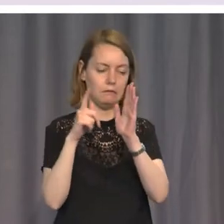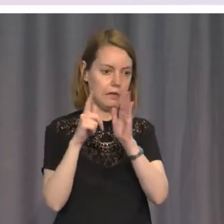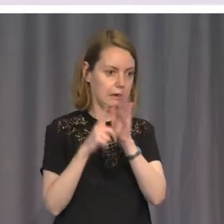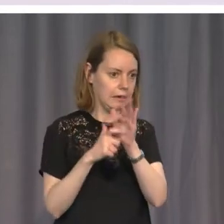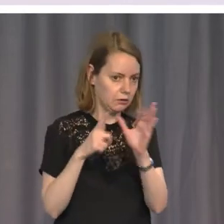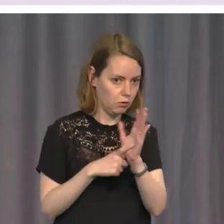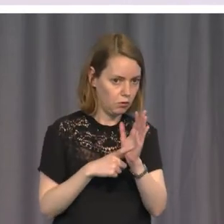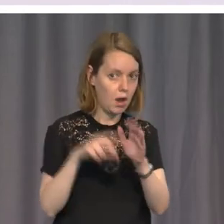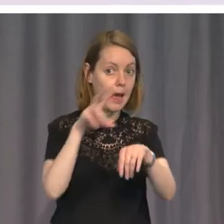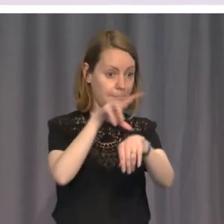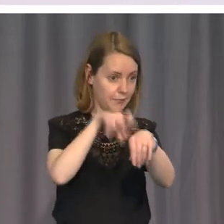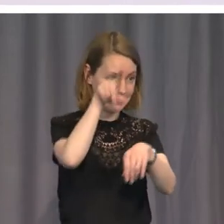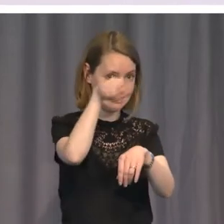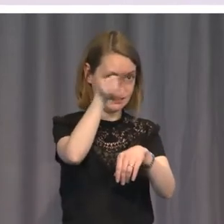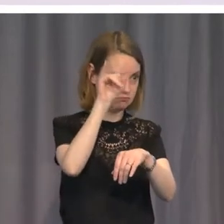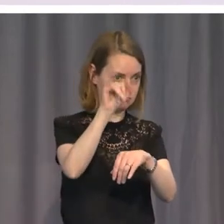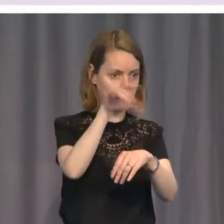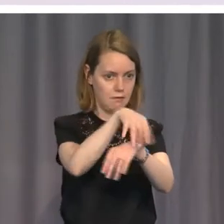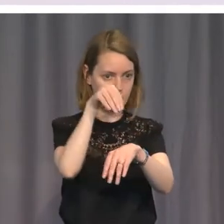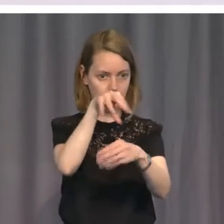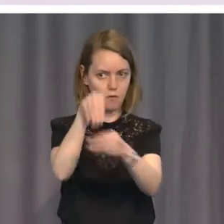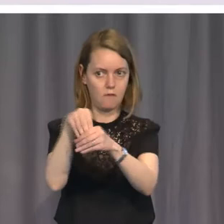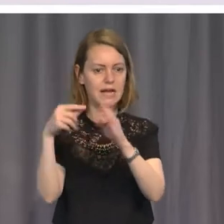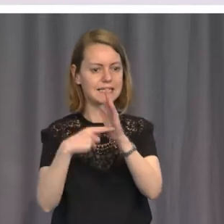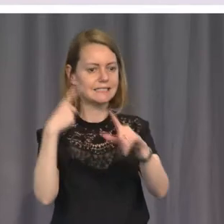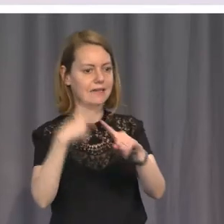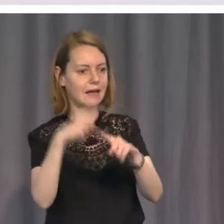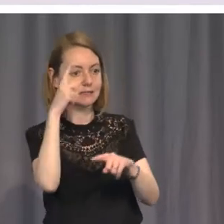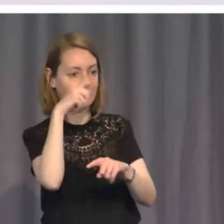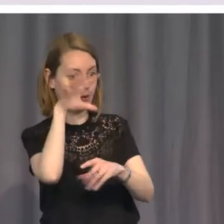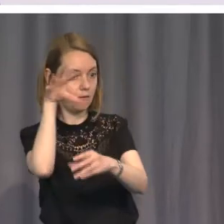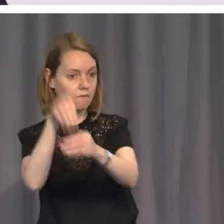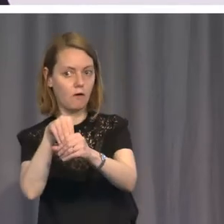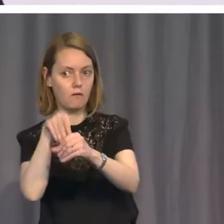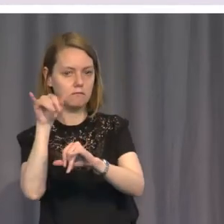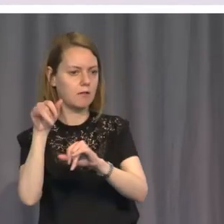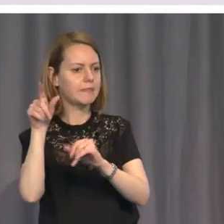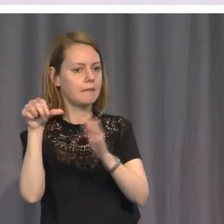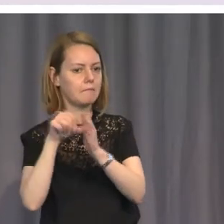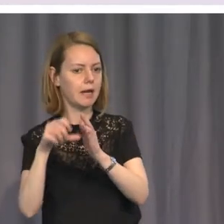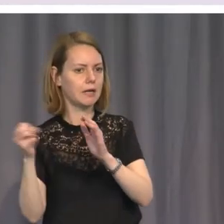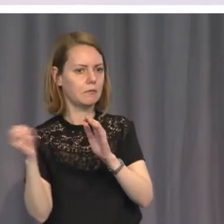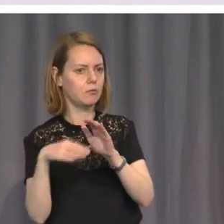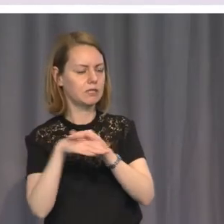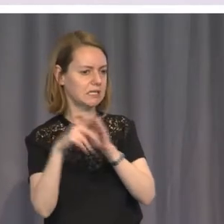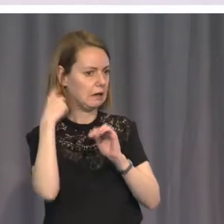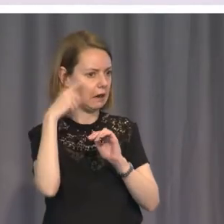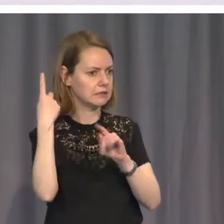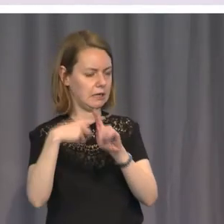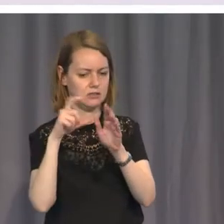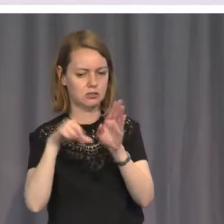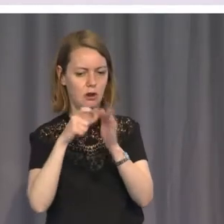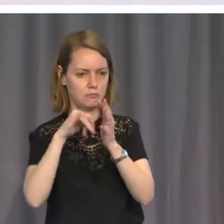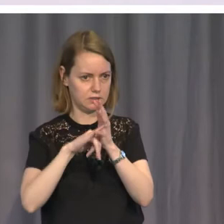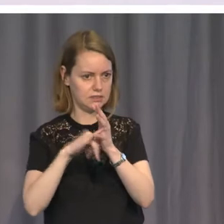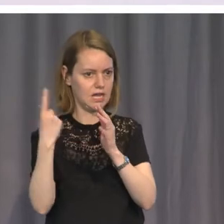police, the tax officials who were now busily laundering their money through Cyprus and London, and the supine judges